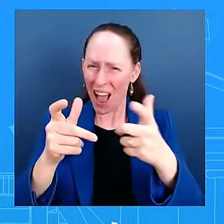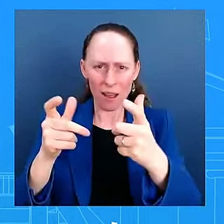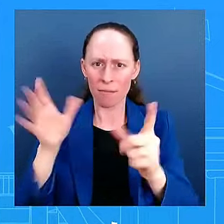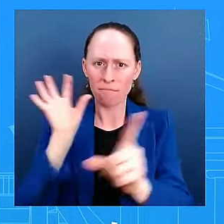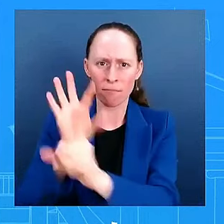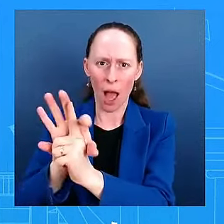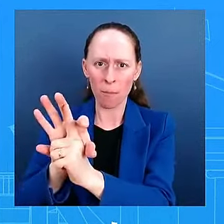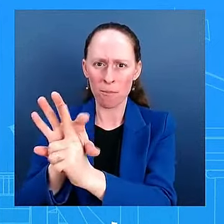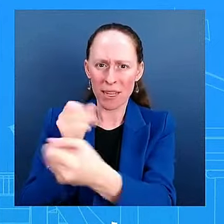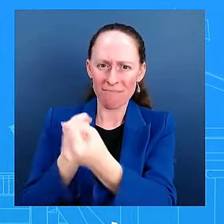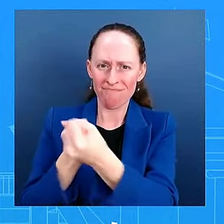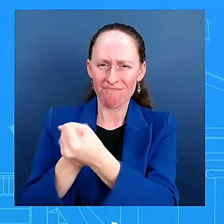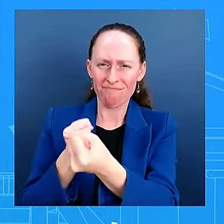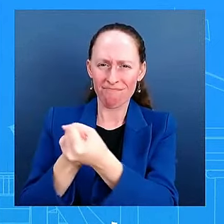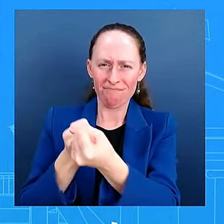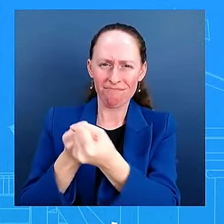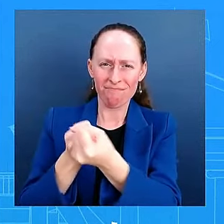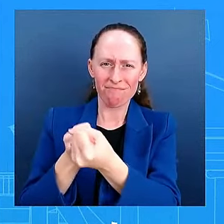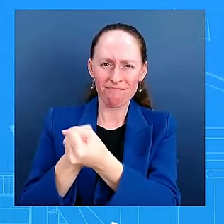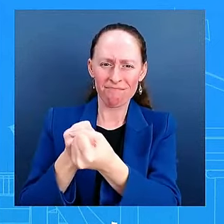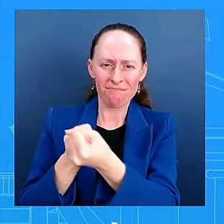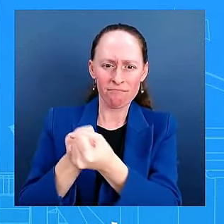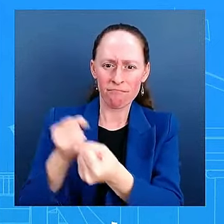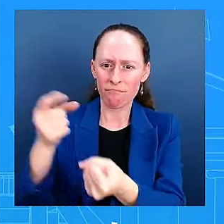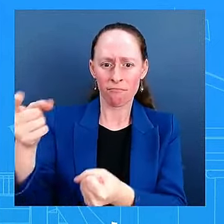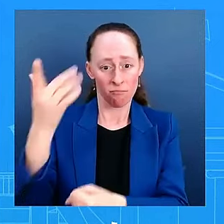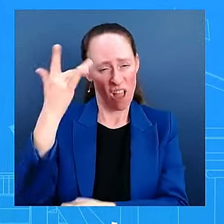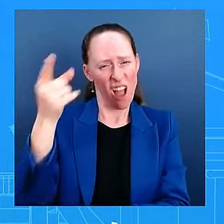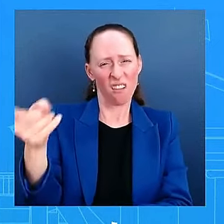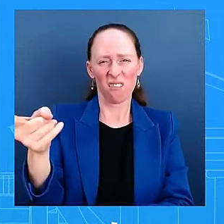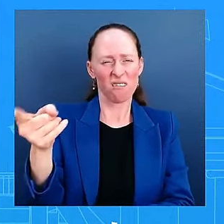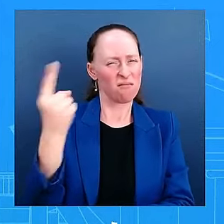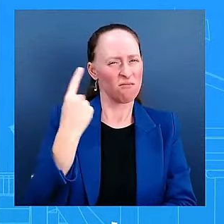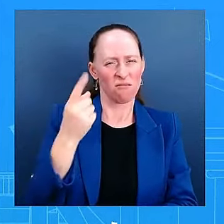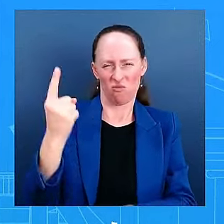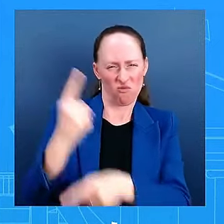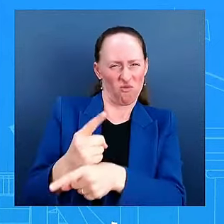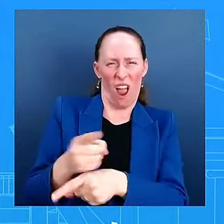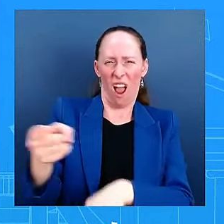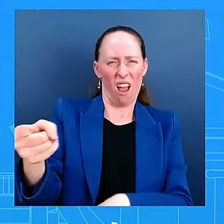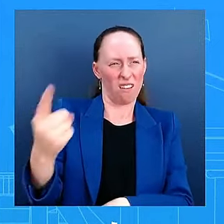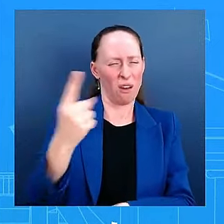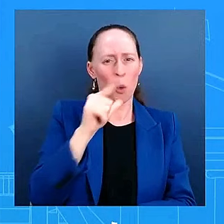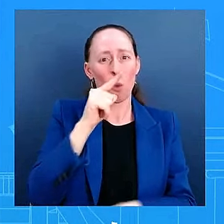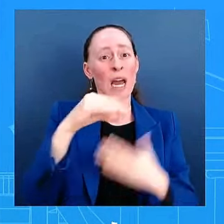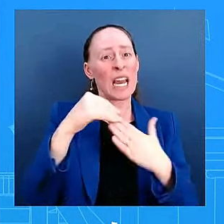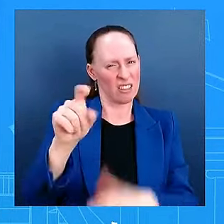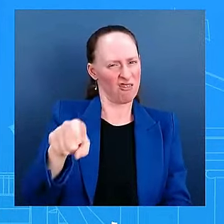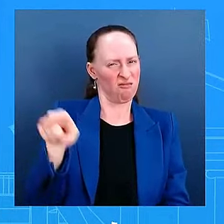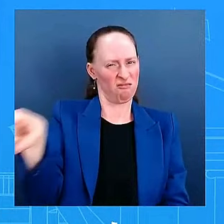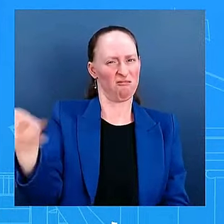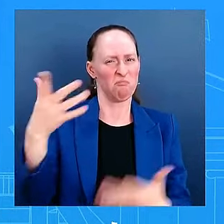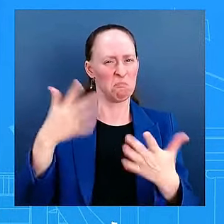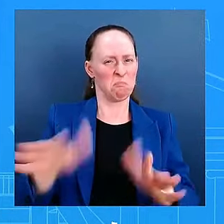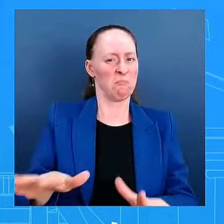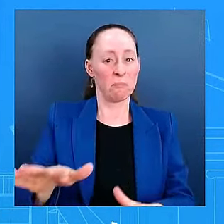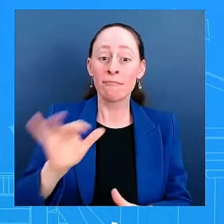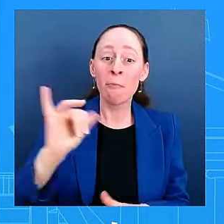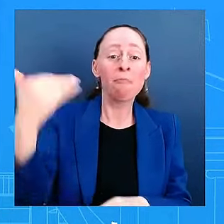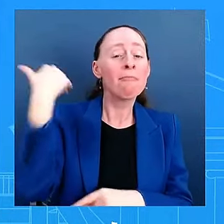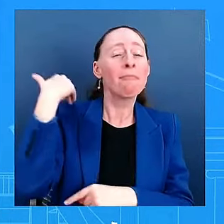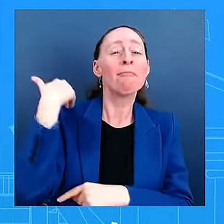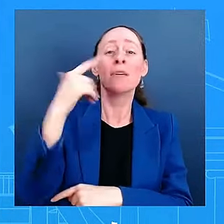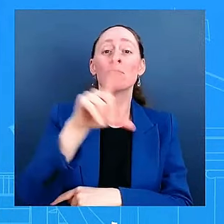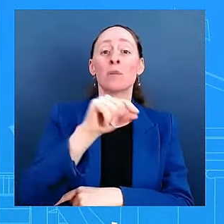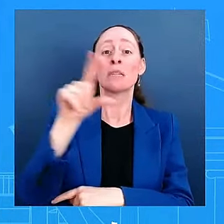And it's because she was the right person for the job. You heard him say that in 2020, the reason why he selected her as her running mate, because she, he knew she would